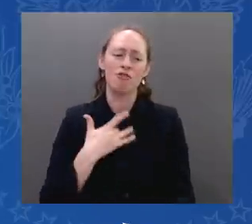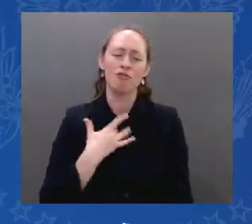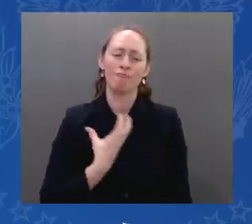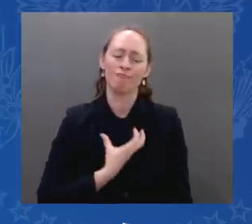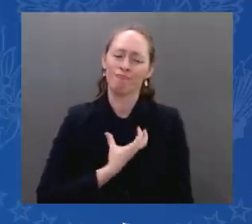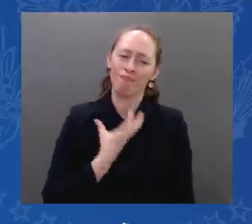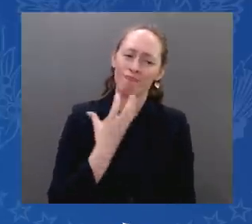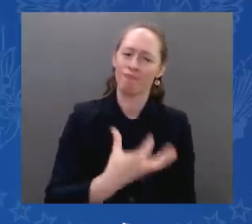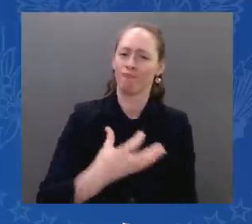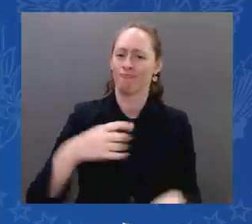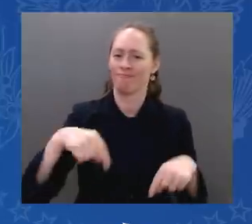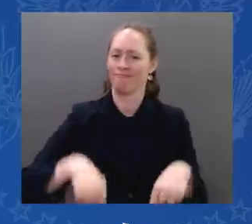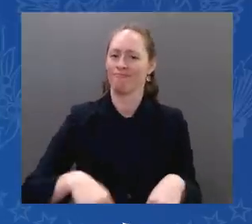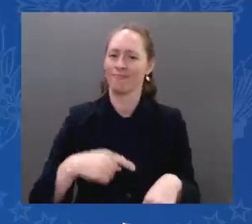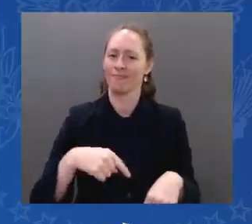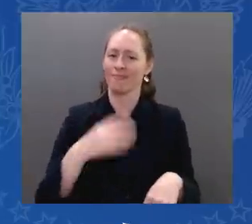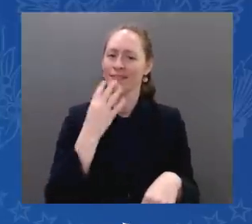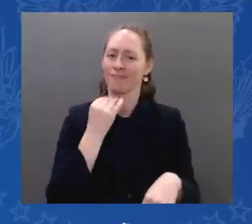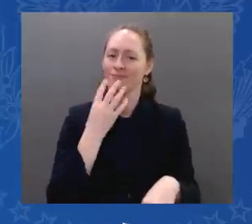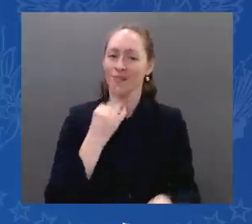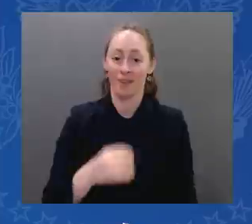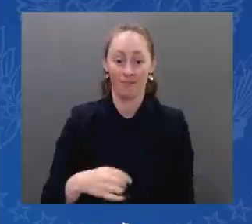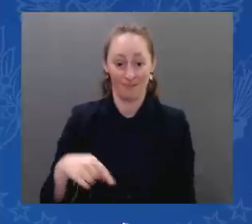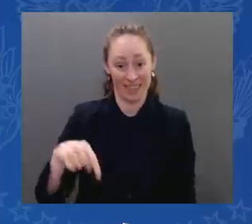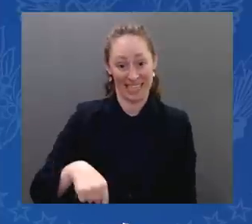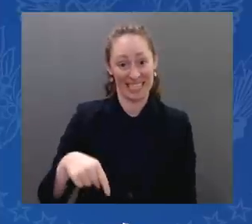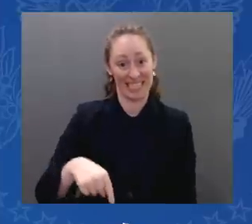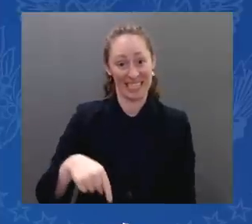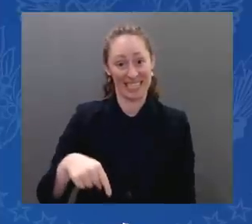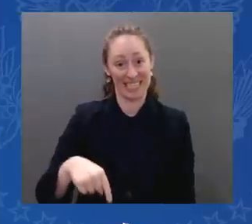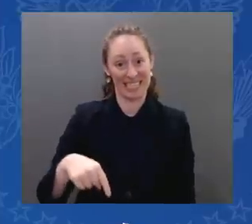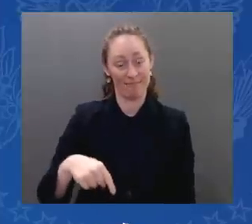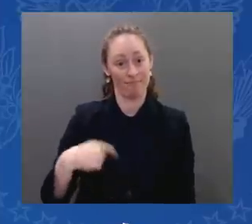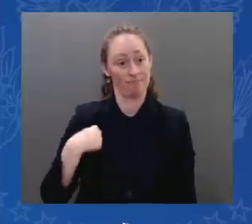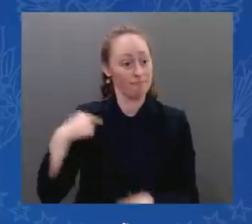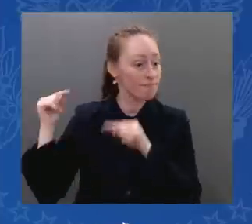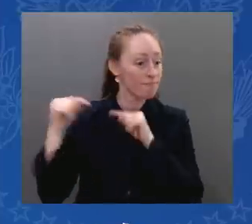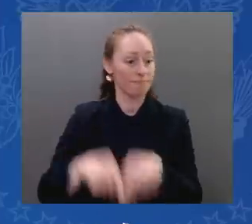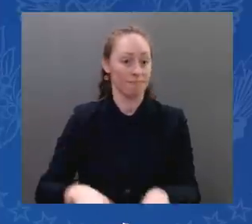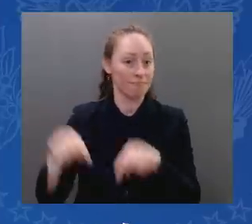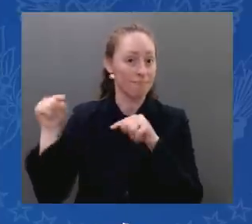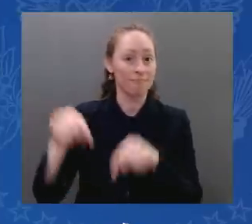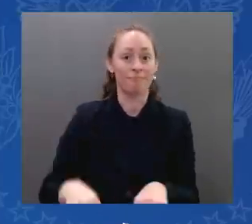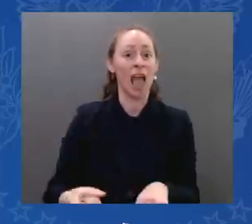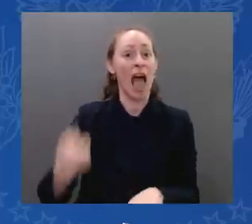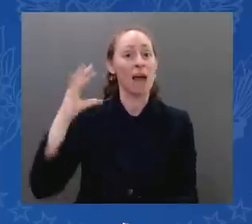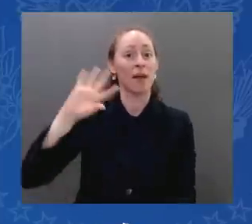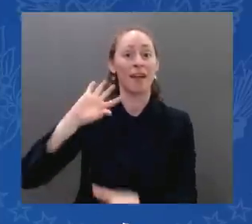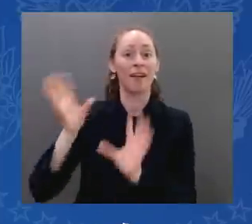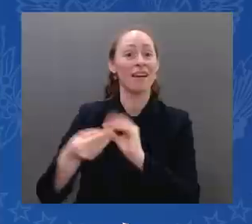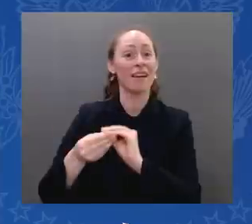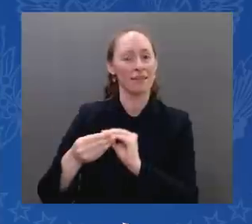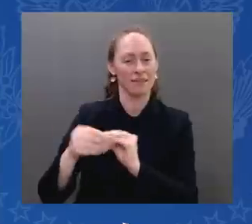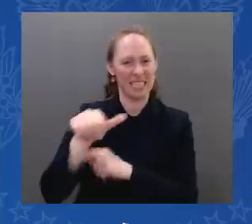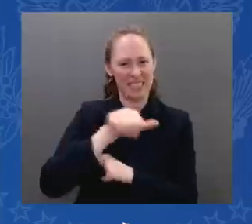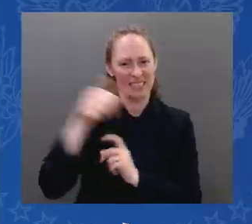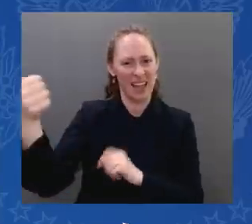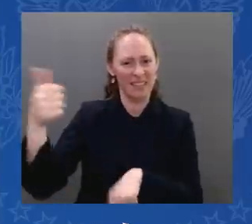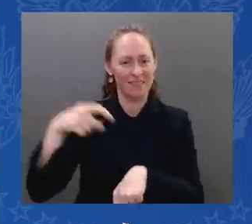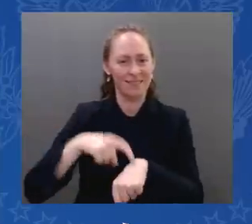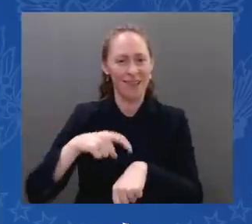as president, this time as president of the United States. But I've never forgotten what Prime Minister and Mayor told me when